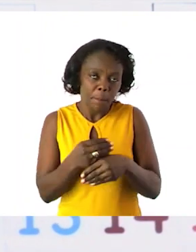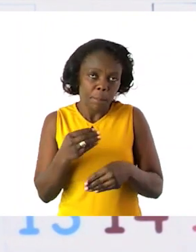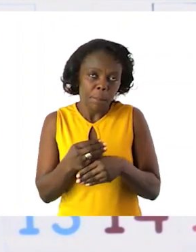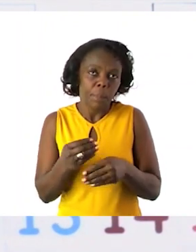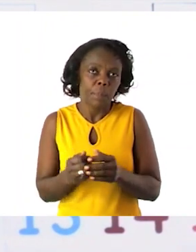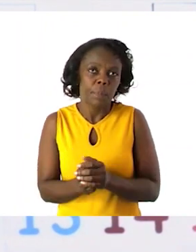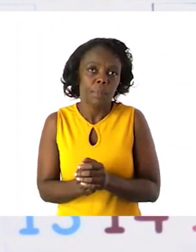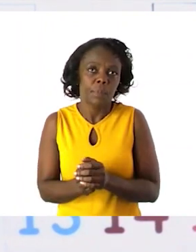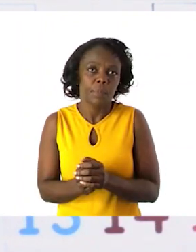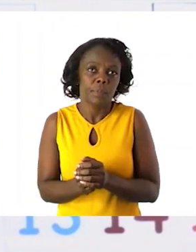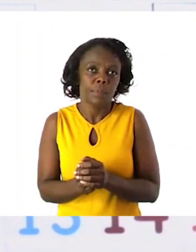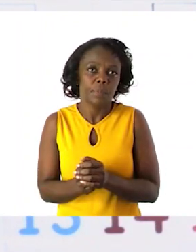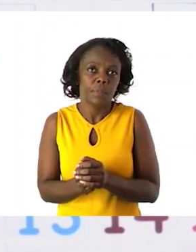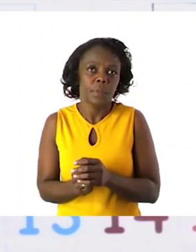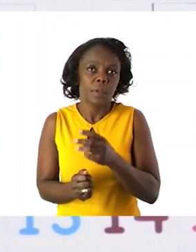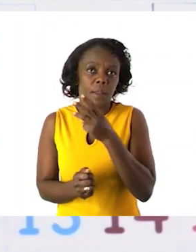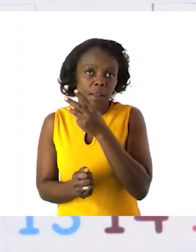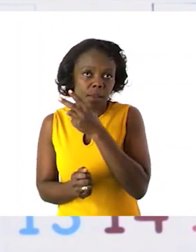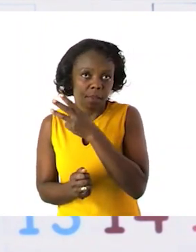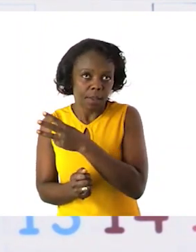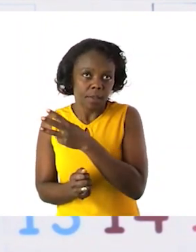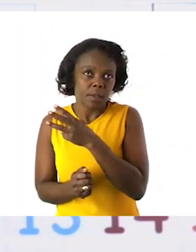32.